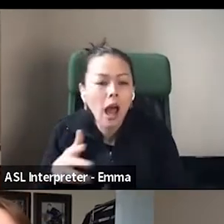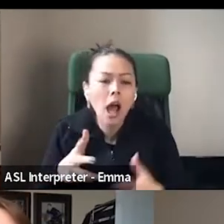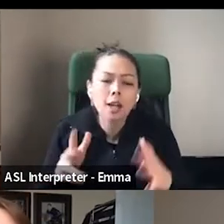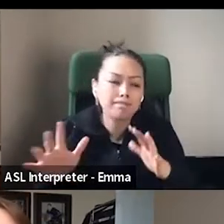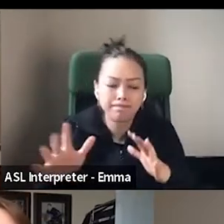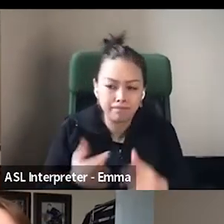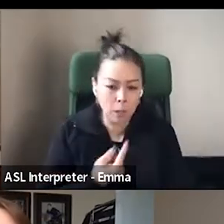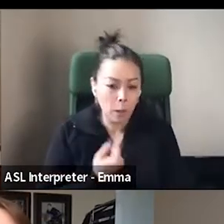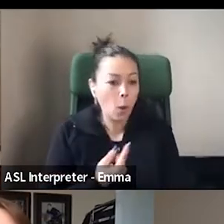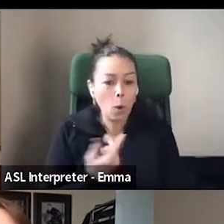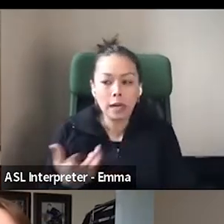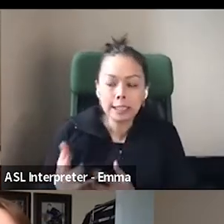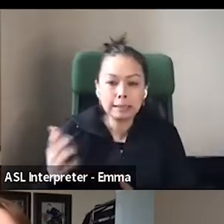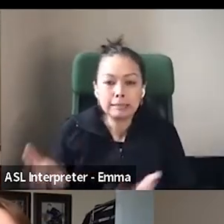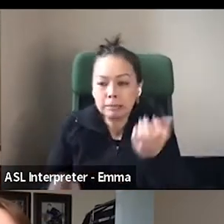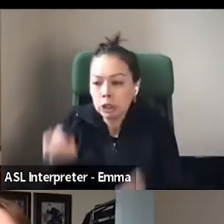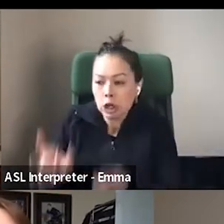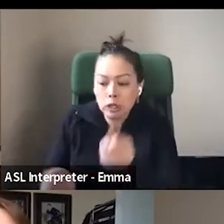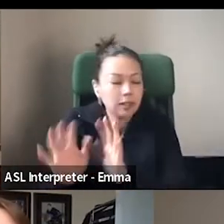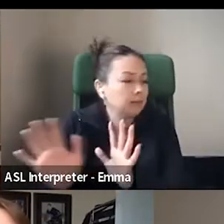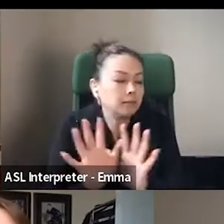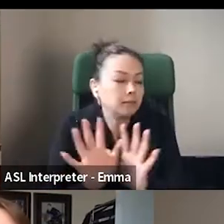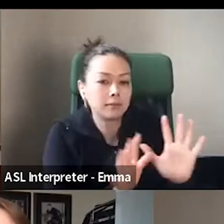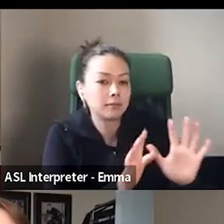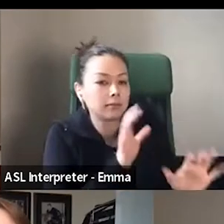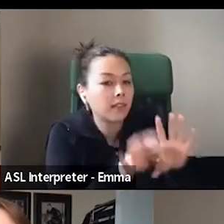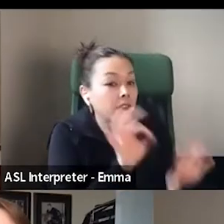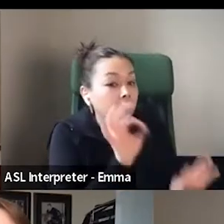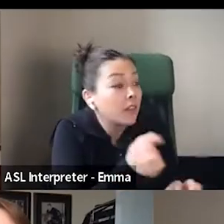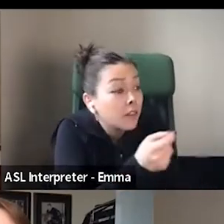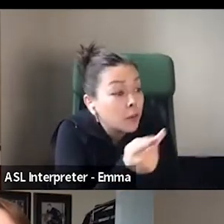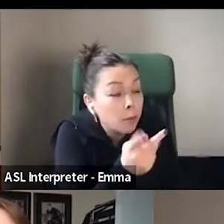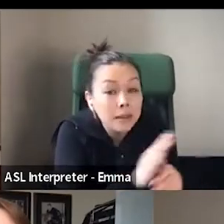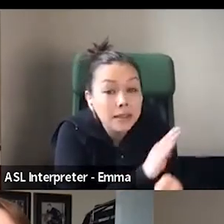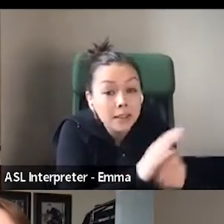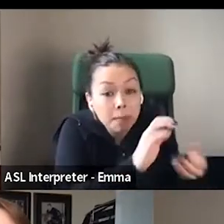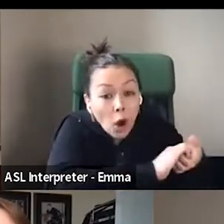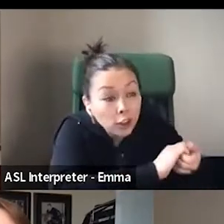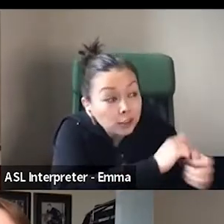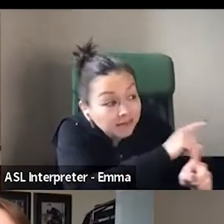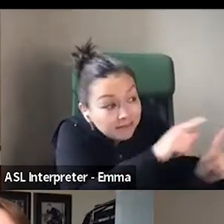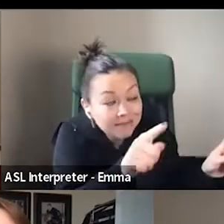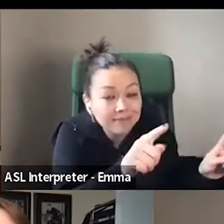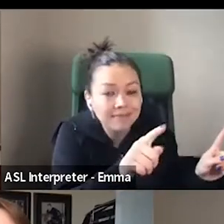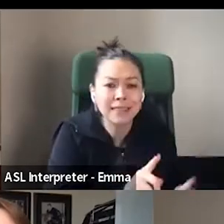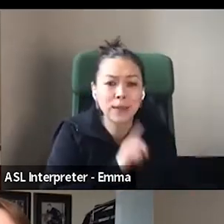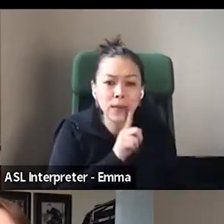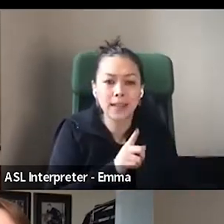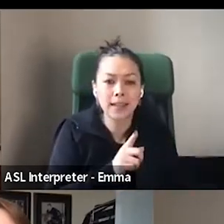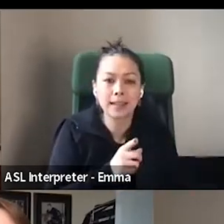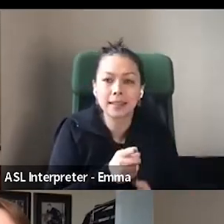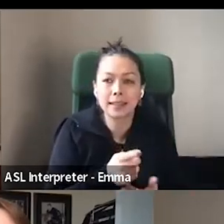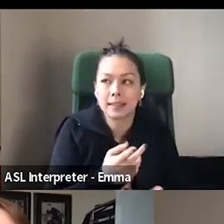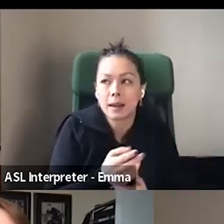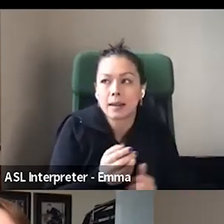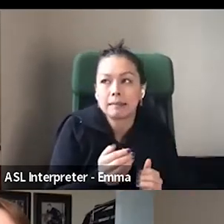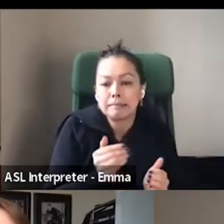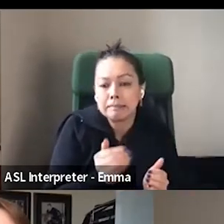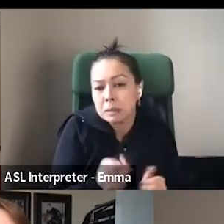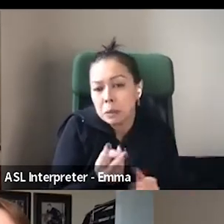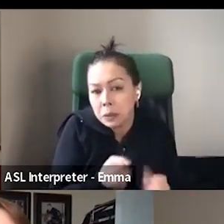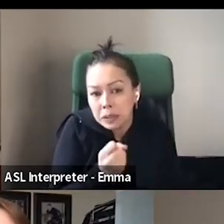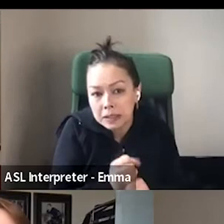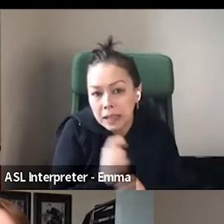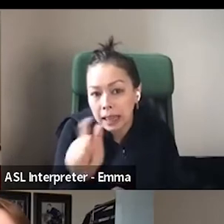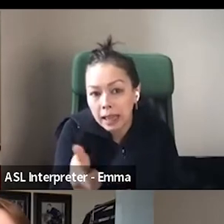And, and here we are, you know, just almost a year later from even having that seed planted, and it's grown into something